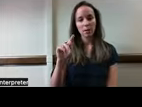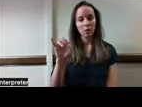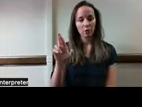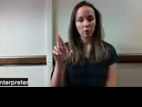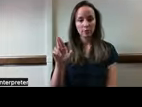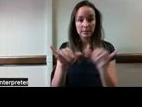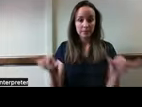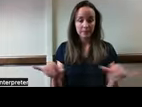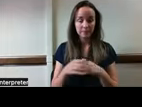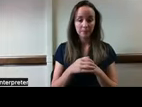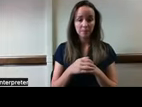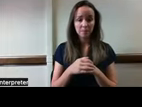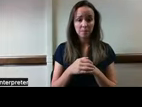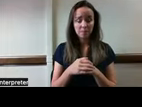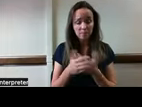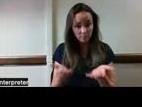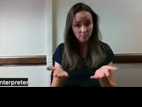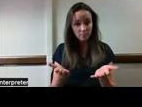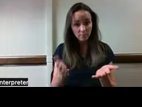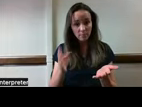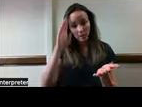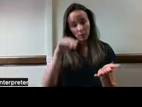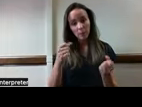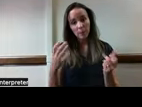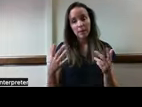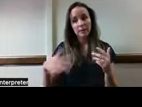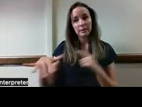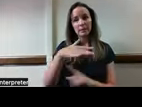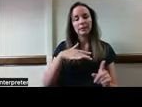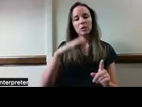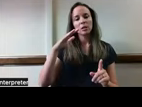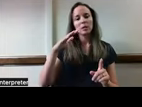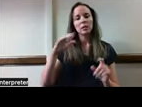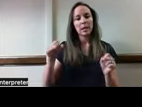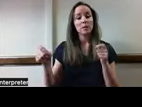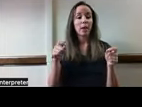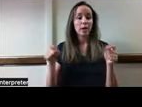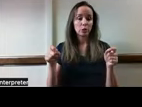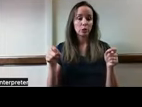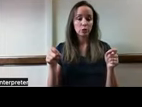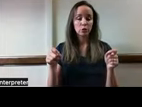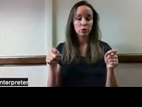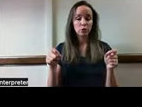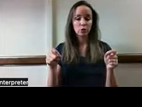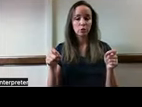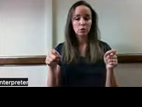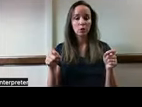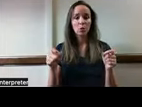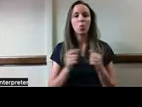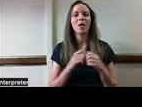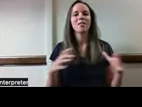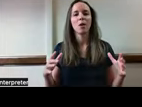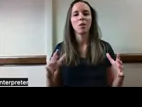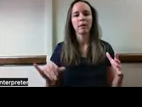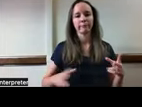Well, as you might imagine, many of us have found ways to manage these kinds of passive monitoring situations without the